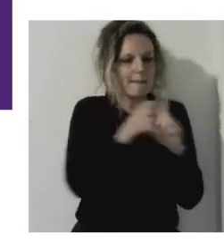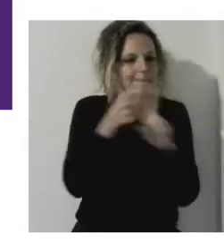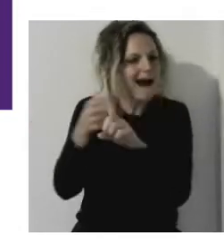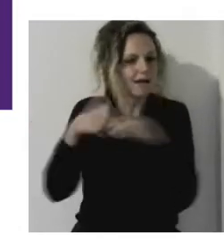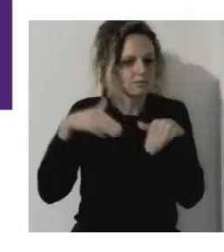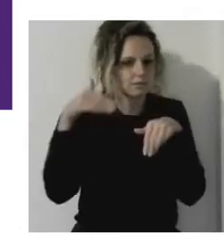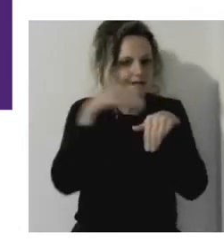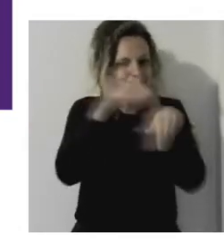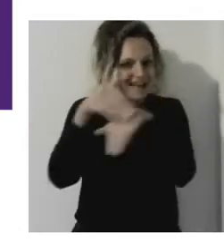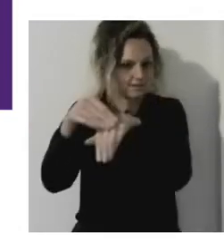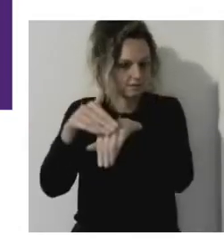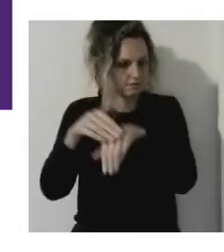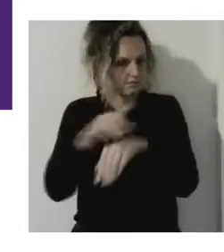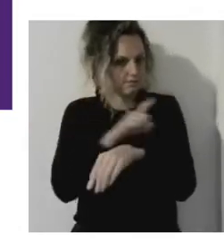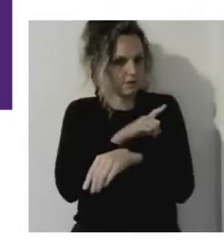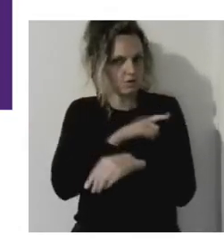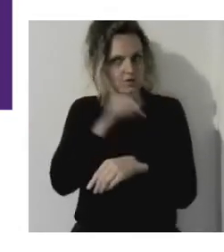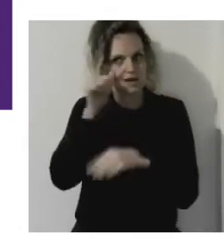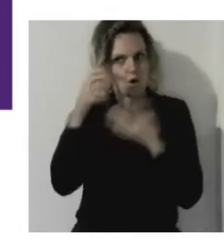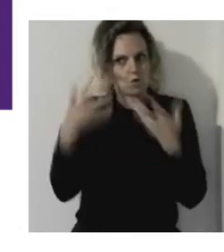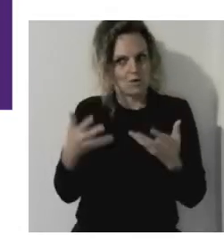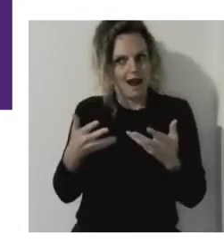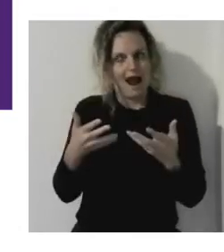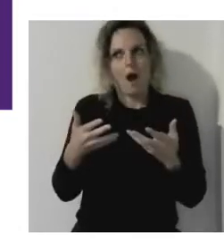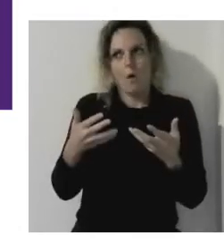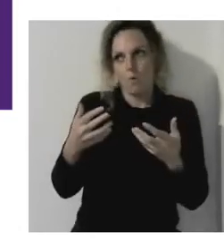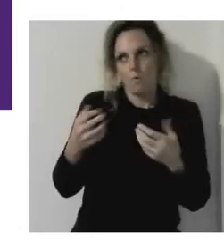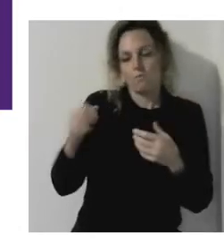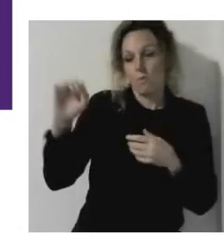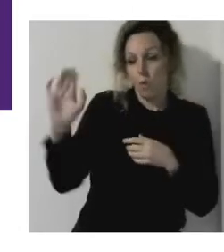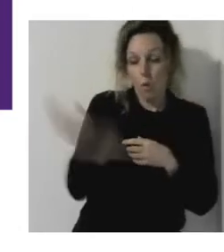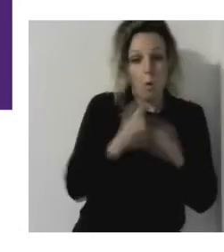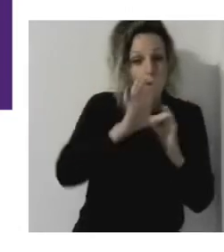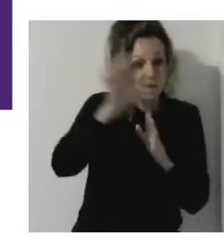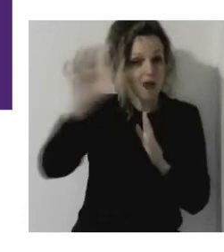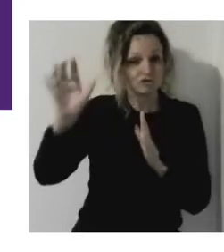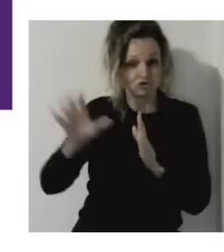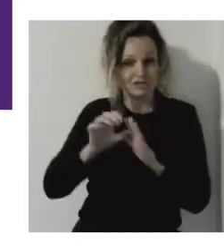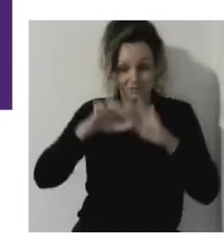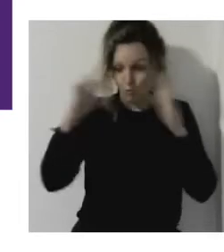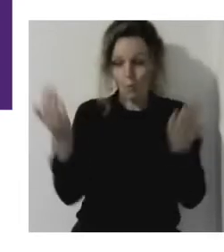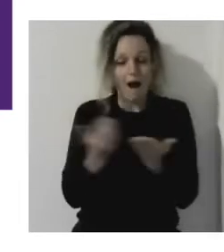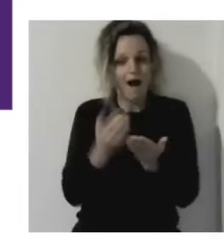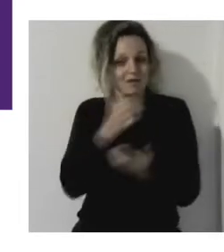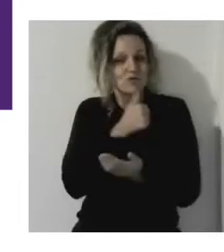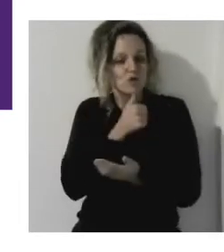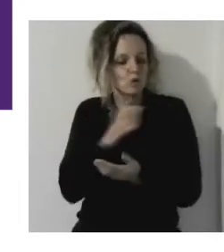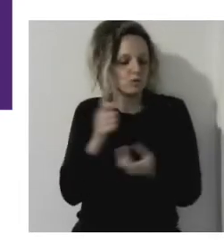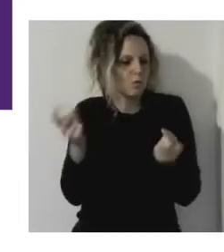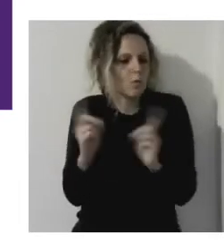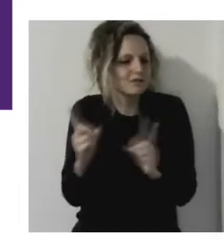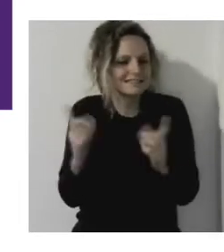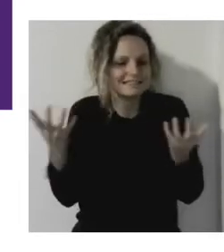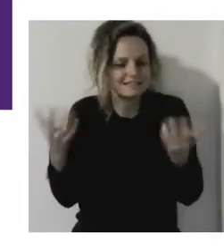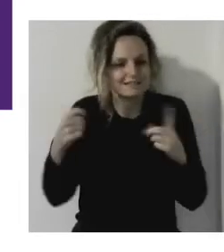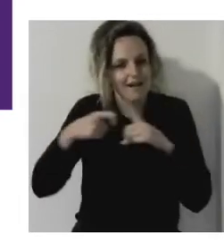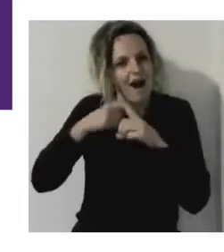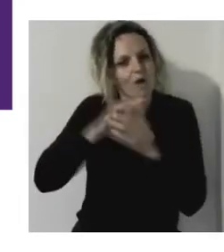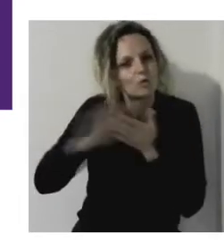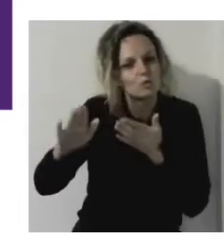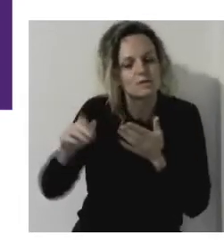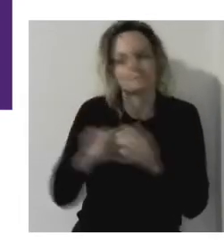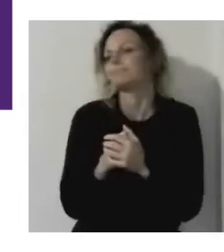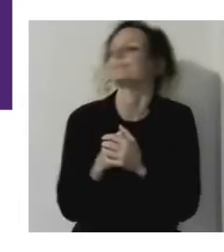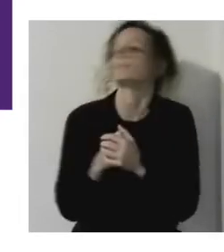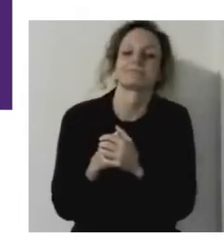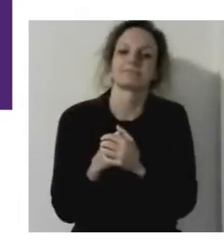global, like literally almost every country on Earth uses it. So what is Kahoot? Yeah, Kahoot